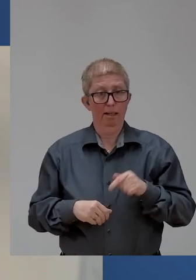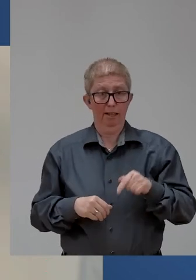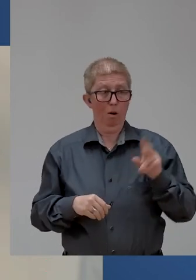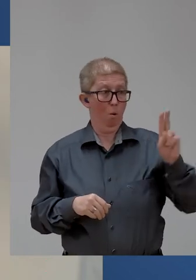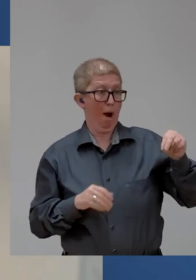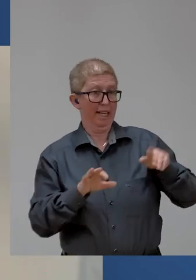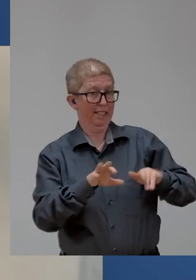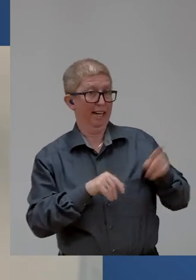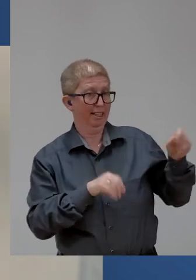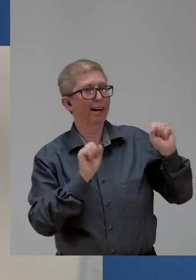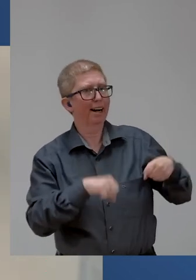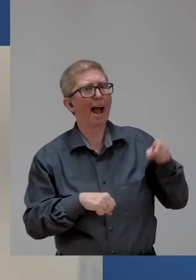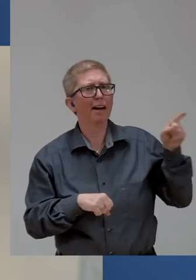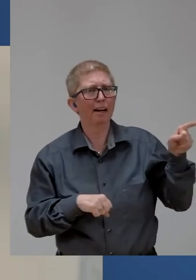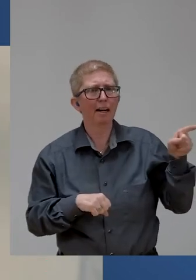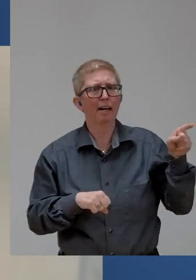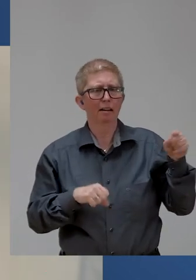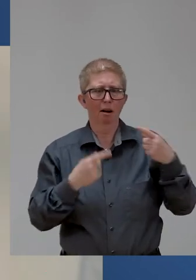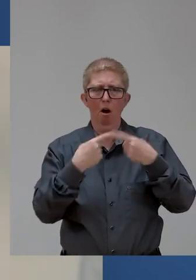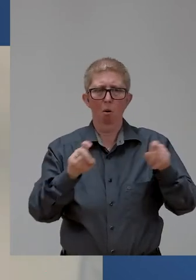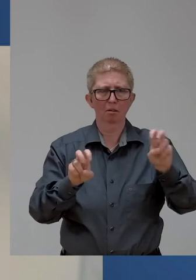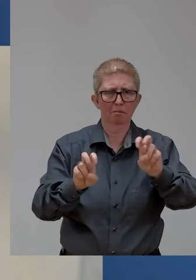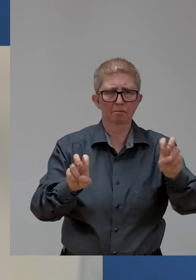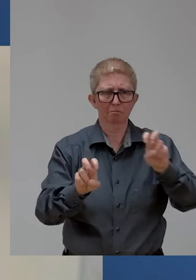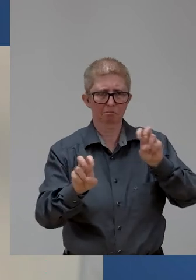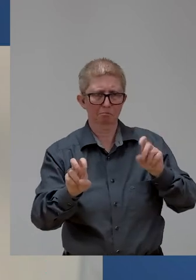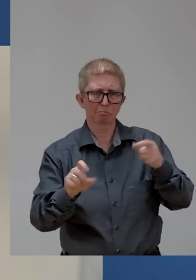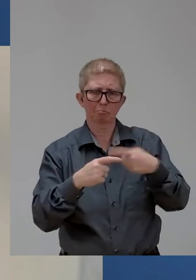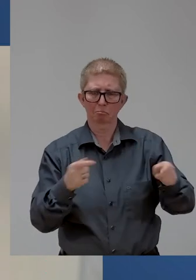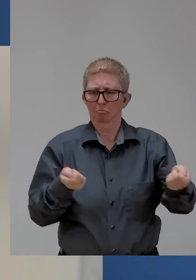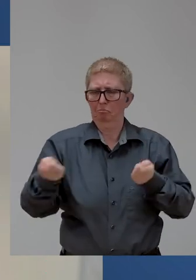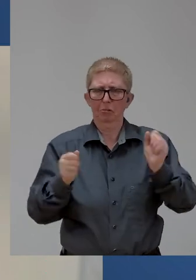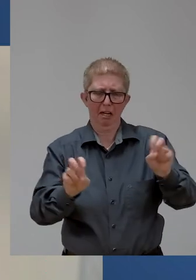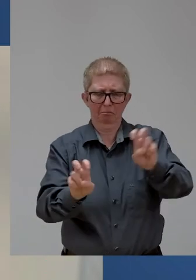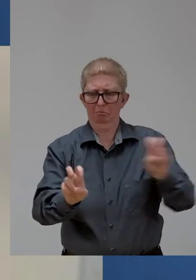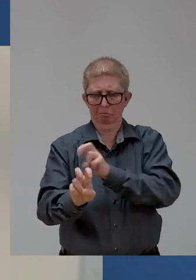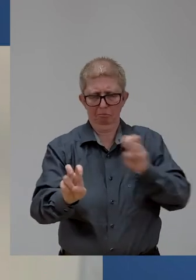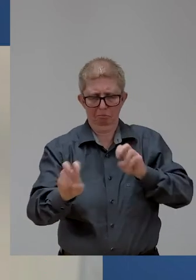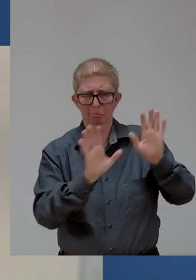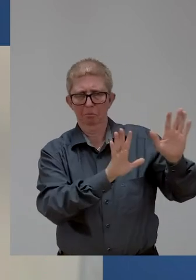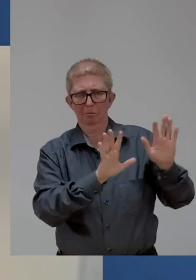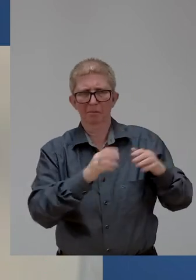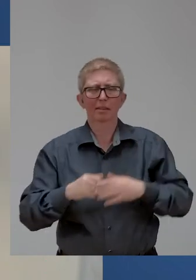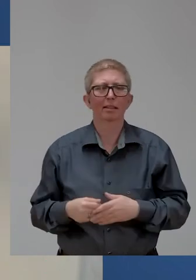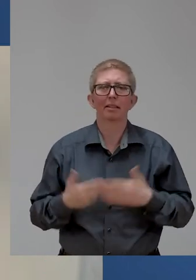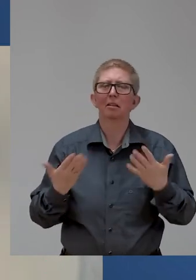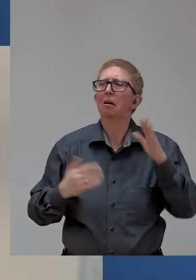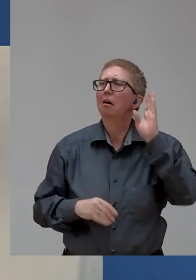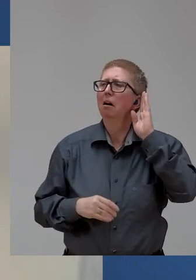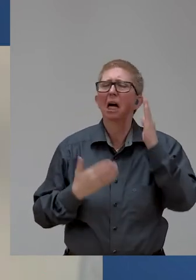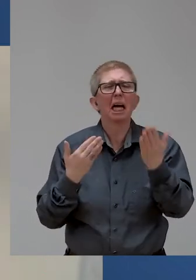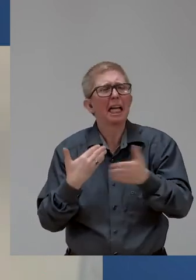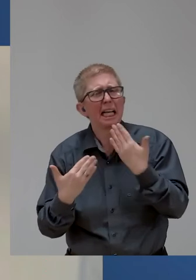accessible seat and remain there at the start of the conference. This seems like an easy fix, but it only happened after almost two years of countless